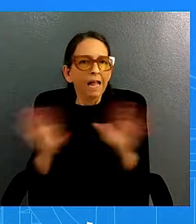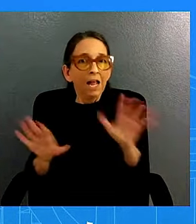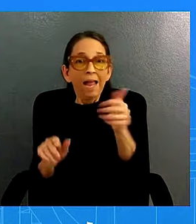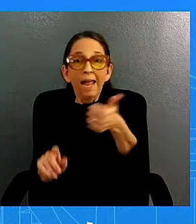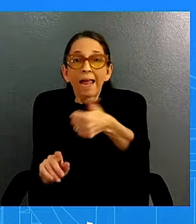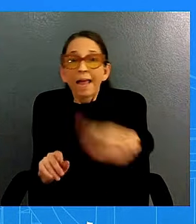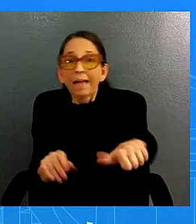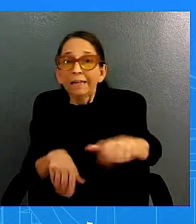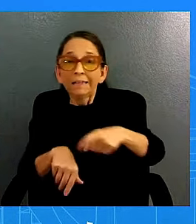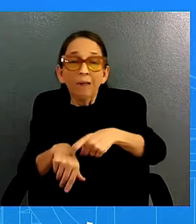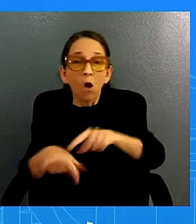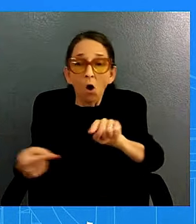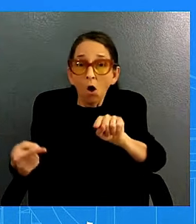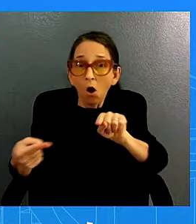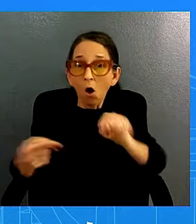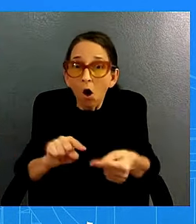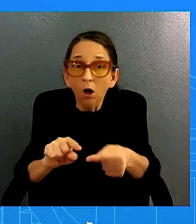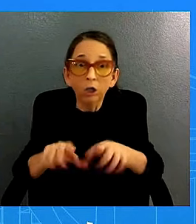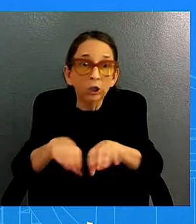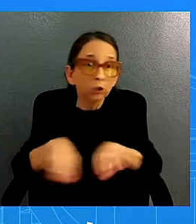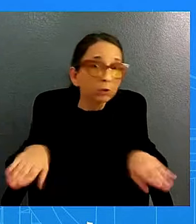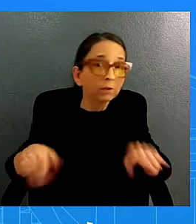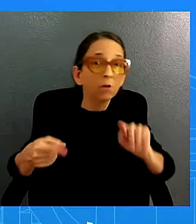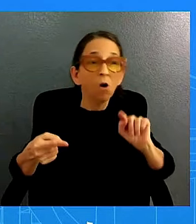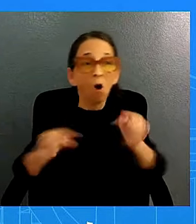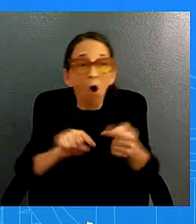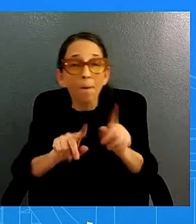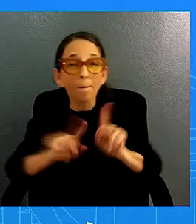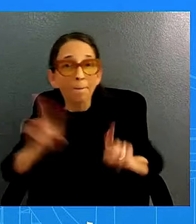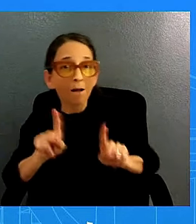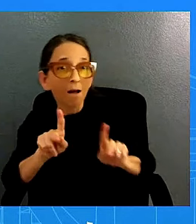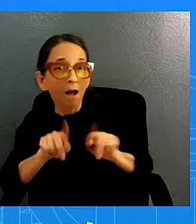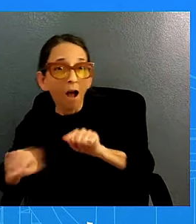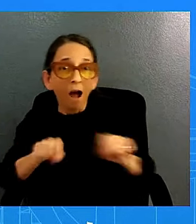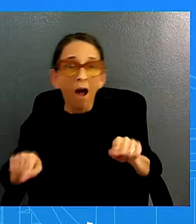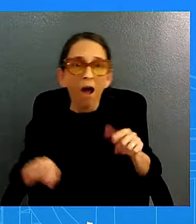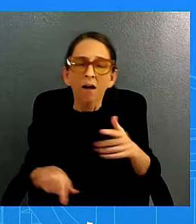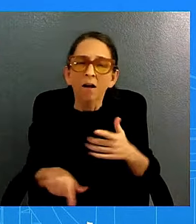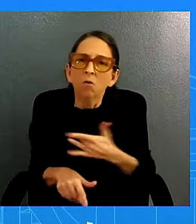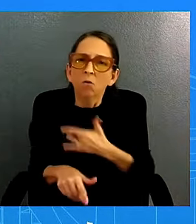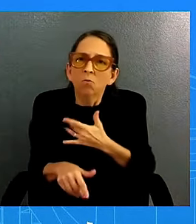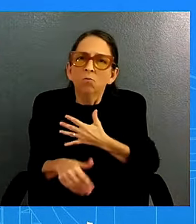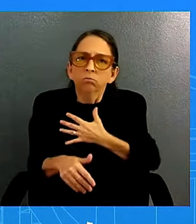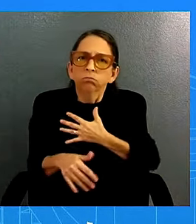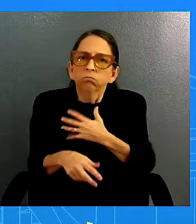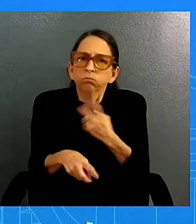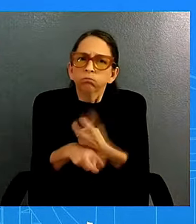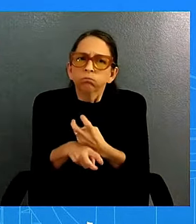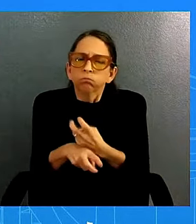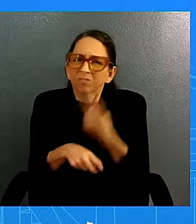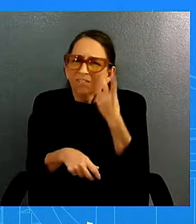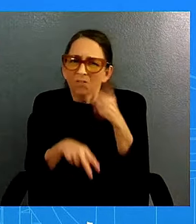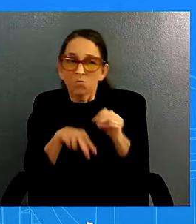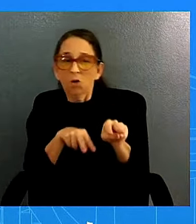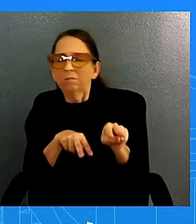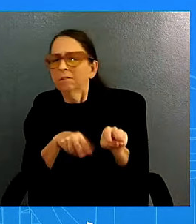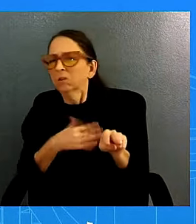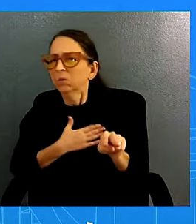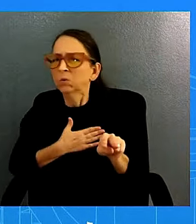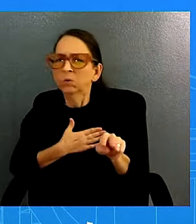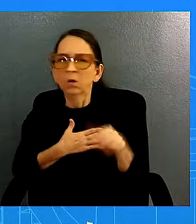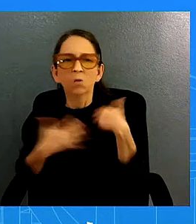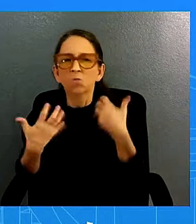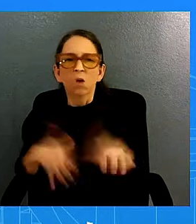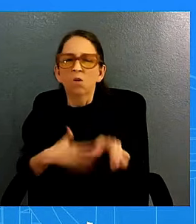uh is um is difficult to see uh and not something that we want to see but as it relates